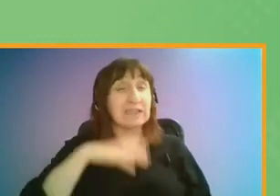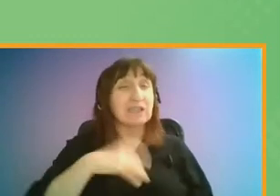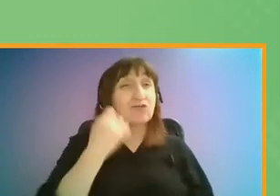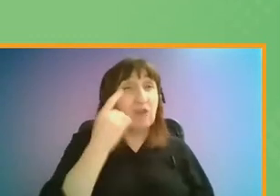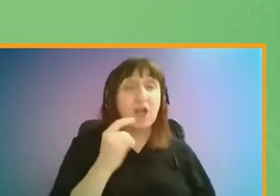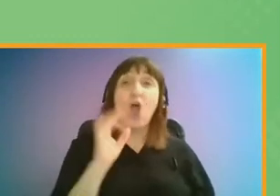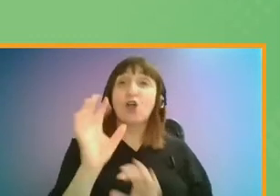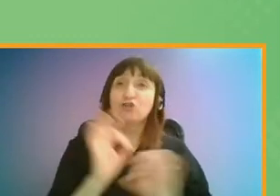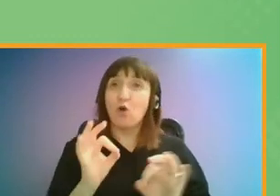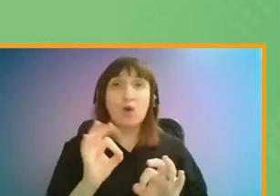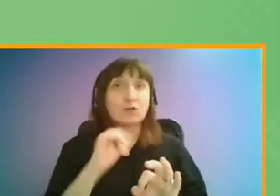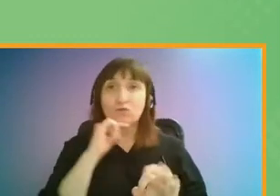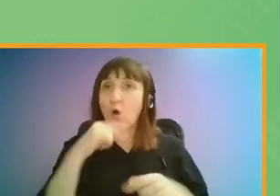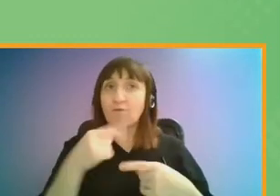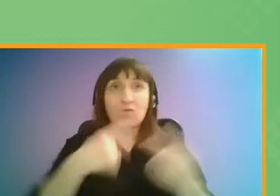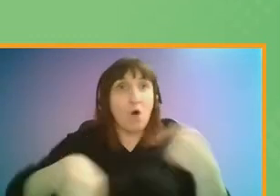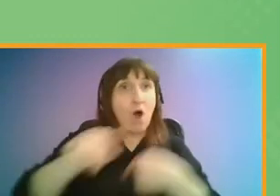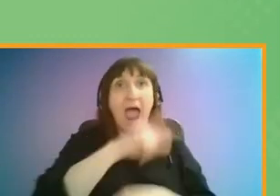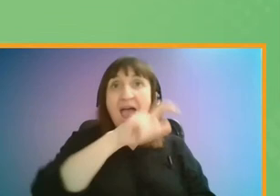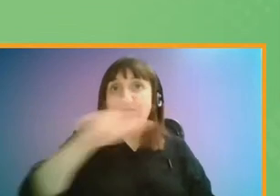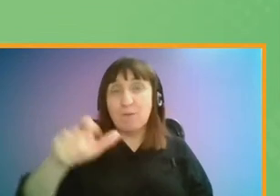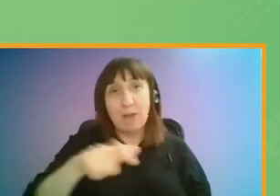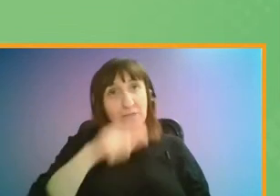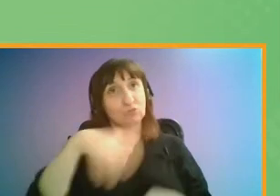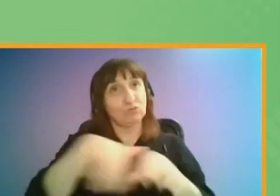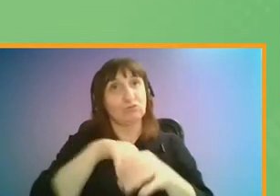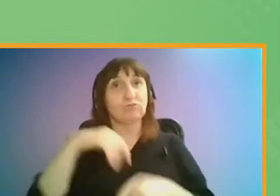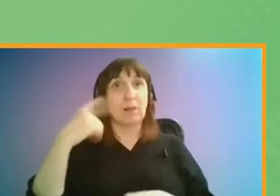that choice isn't always available for all transport users.